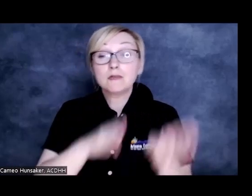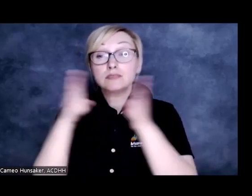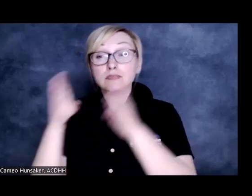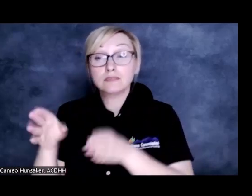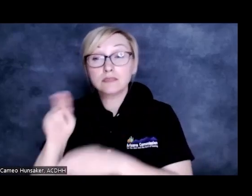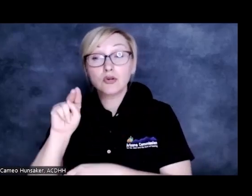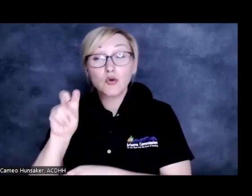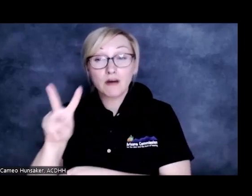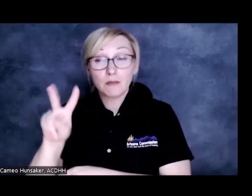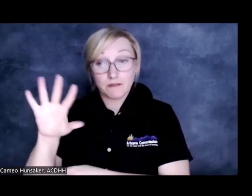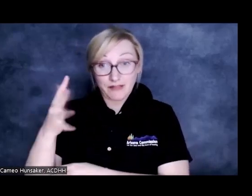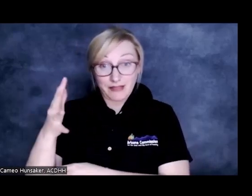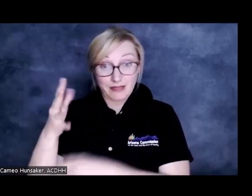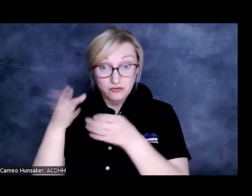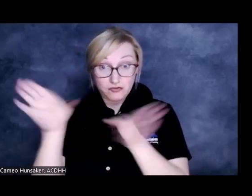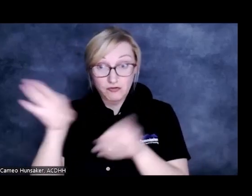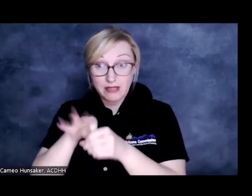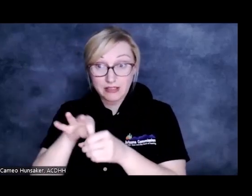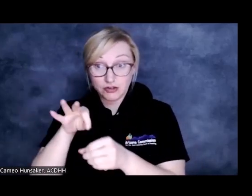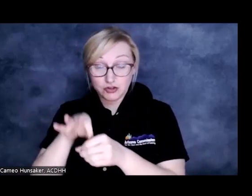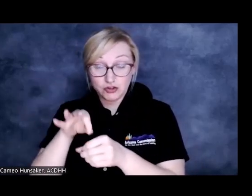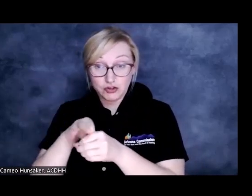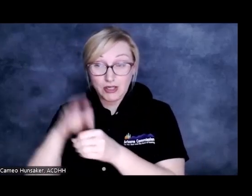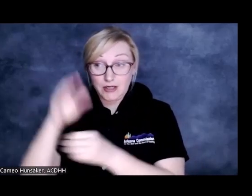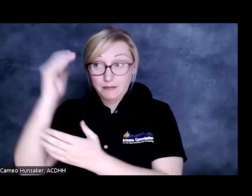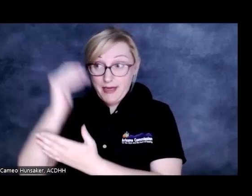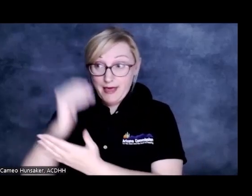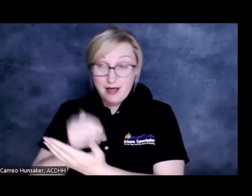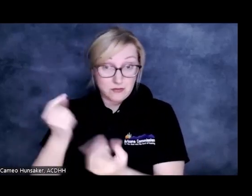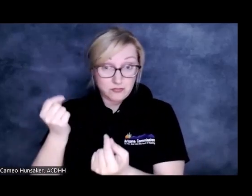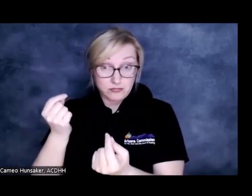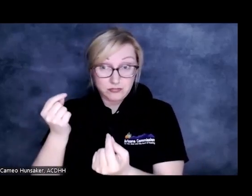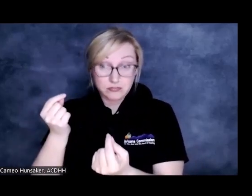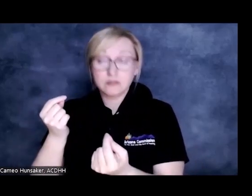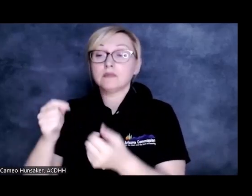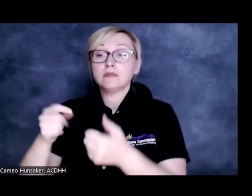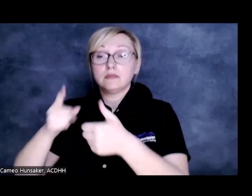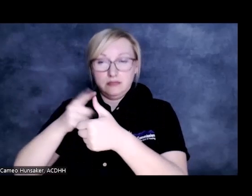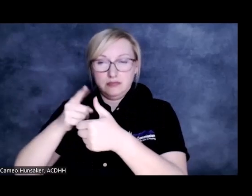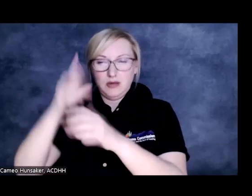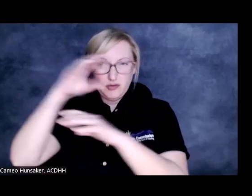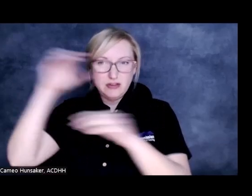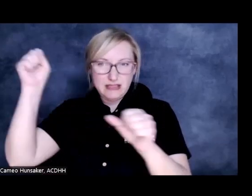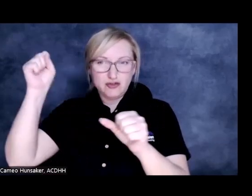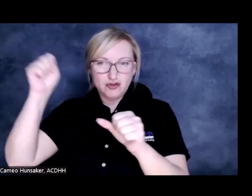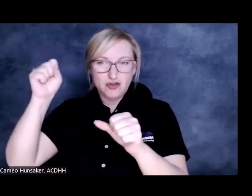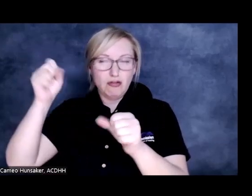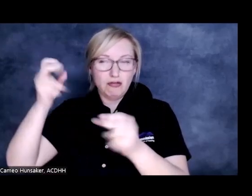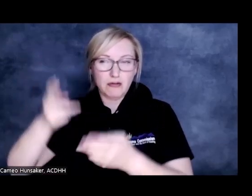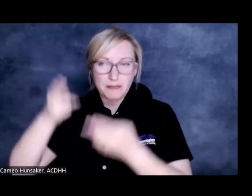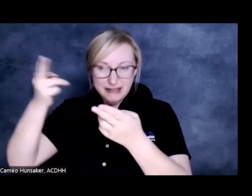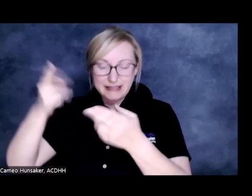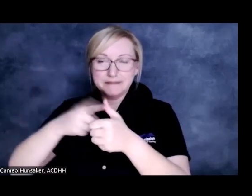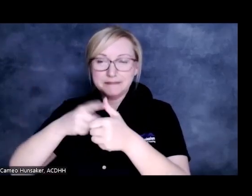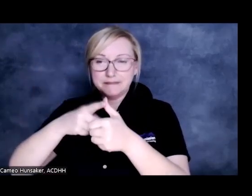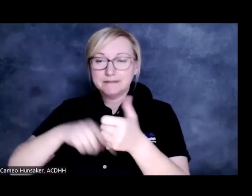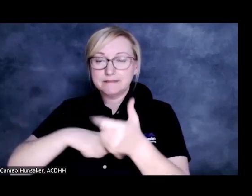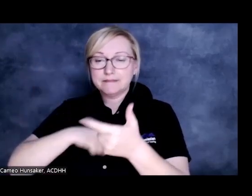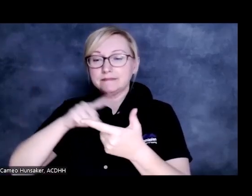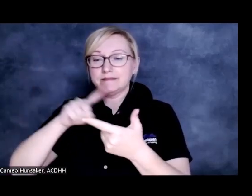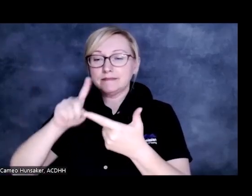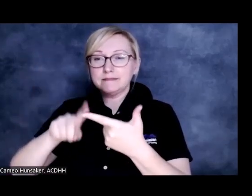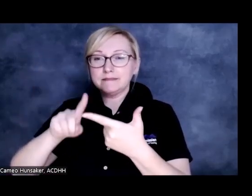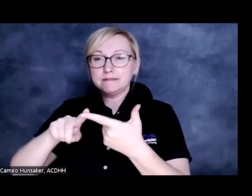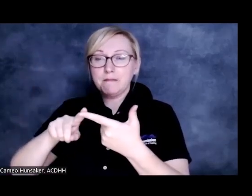get to the November 5th general election, you'll see, again, those presidential electors at the top. And then, again, we'll